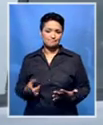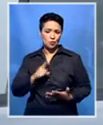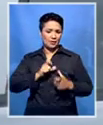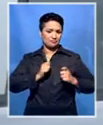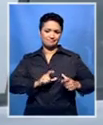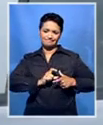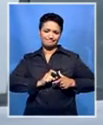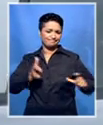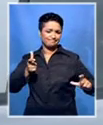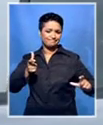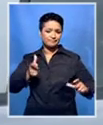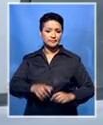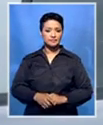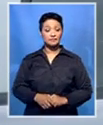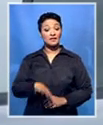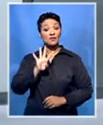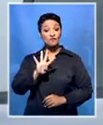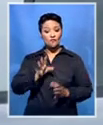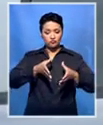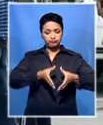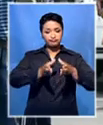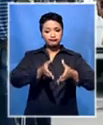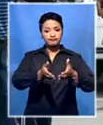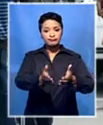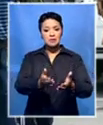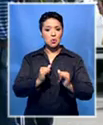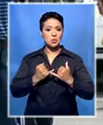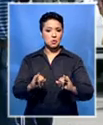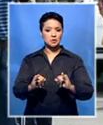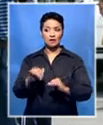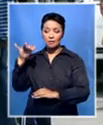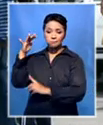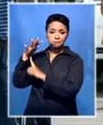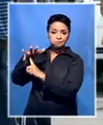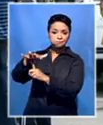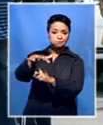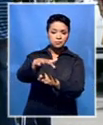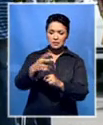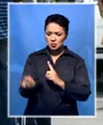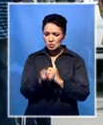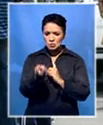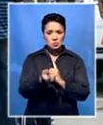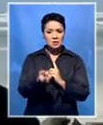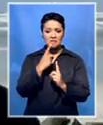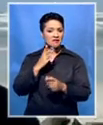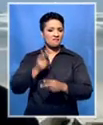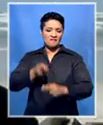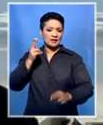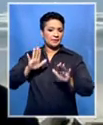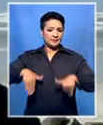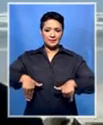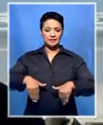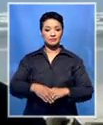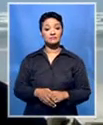Rescue operations, which include four fishing vessels, are continuing. An Air Force helicopter has been withdrawn from the search. At this stage, sea